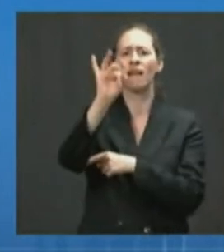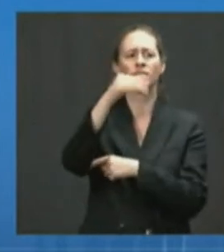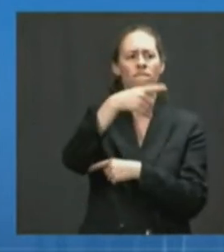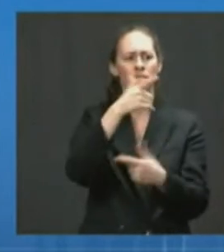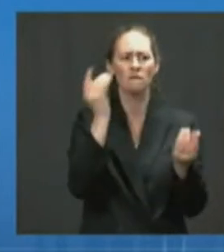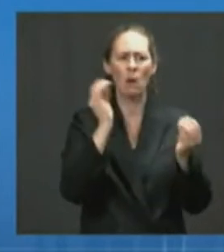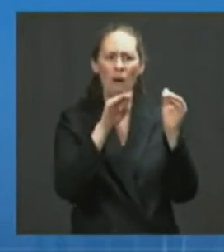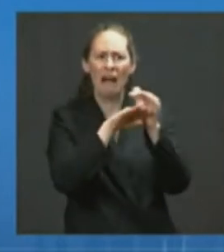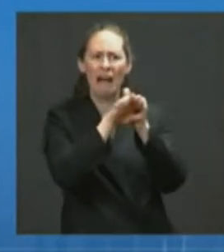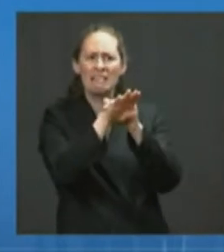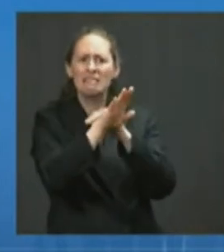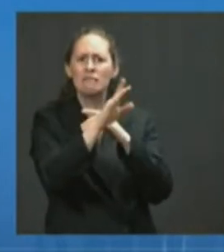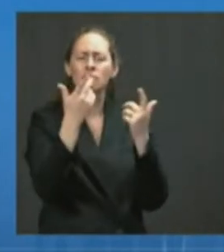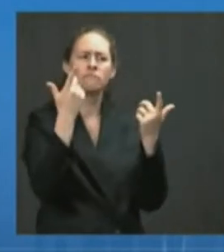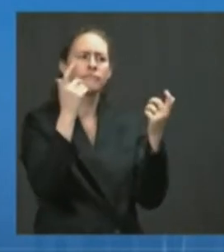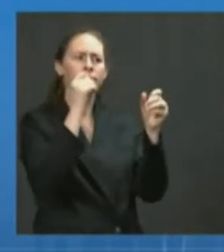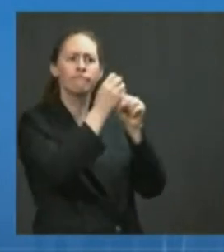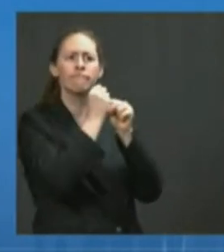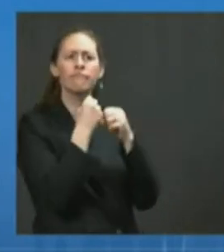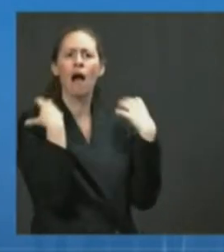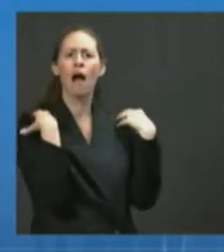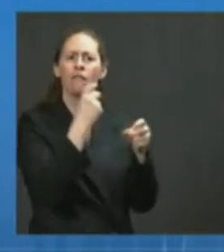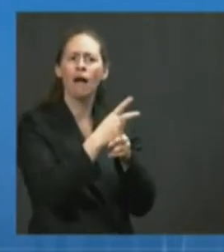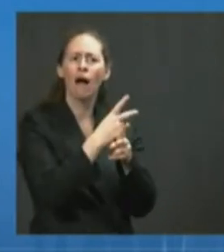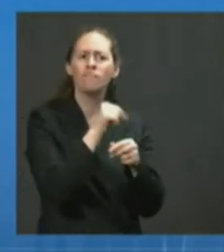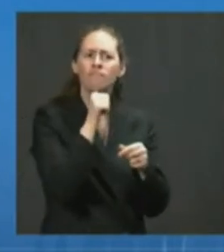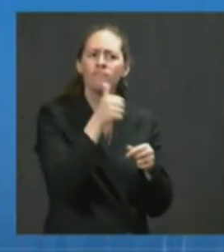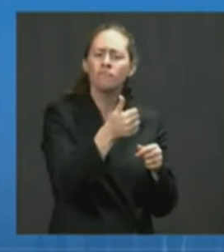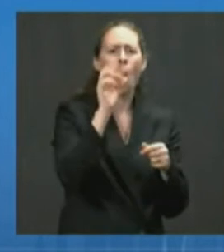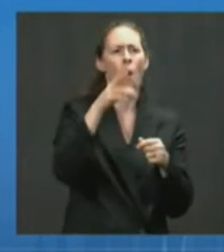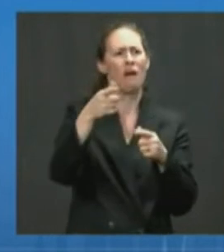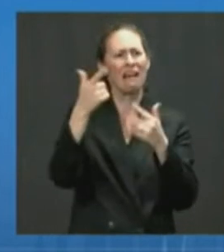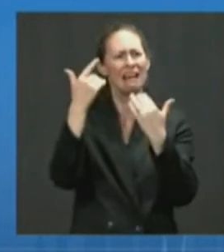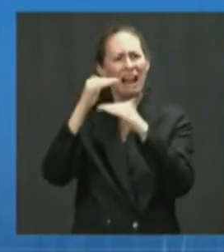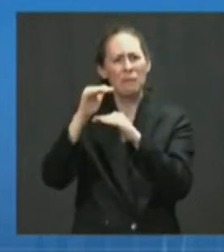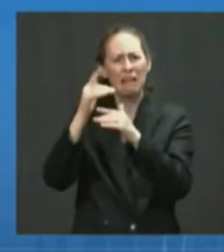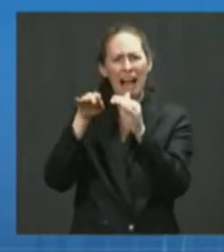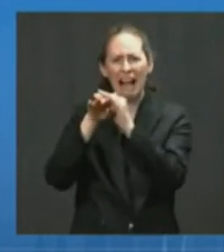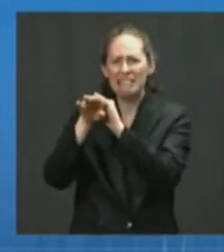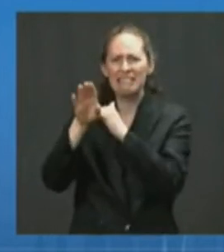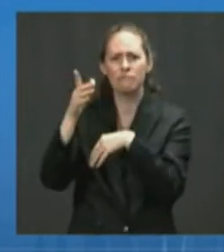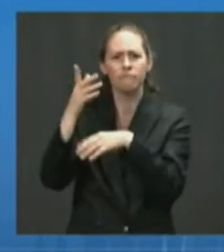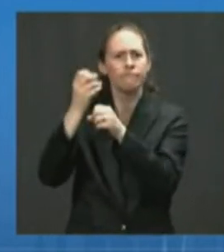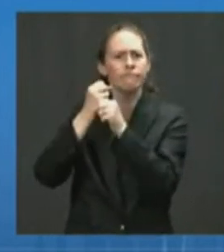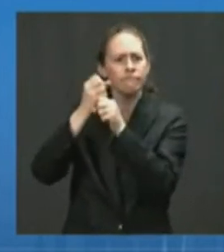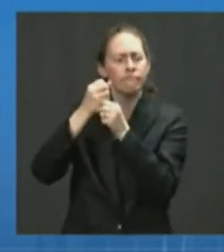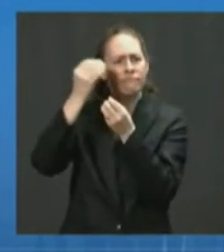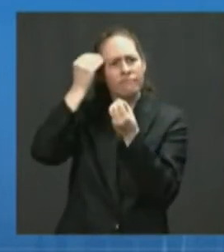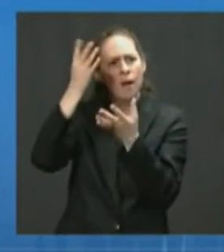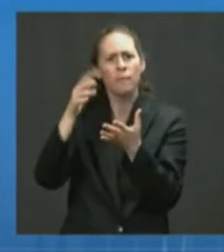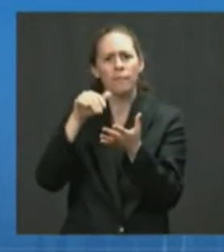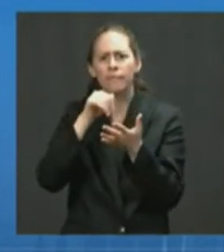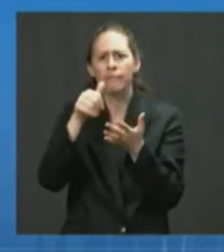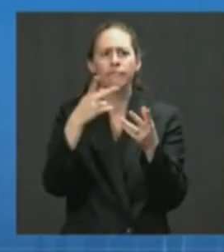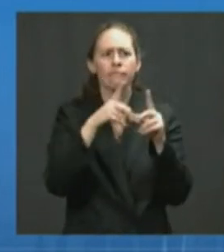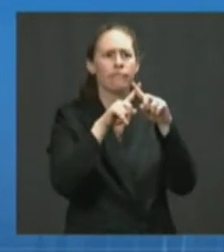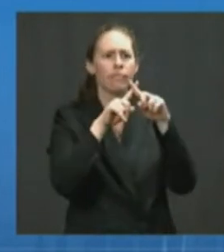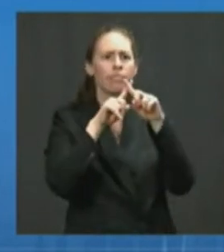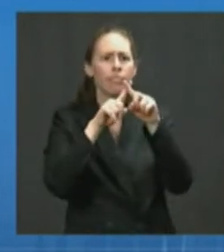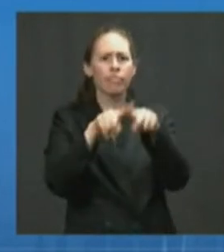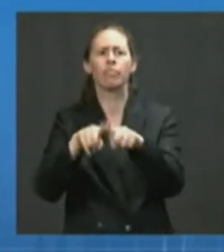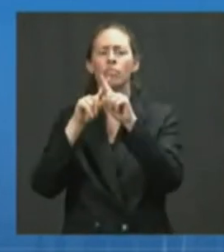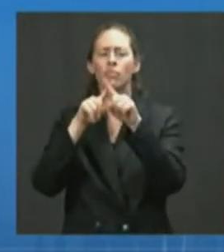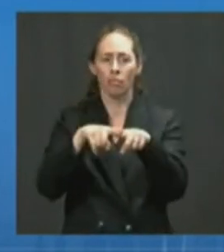have more limited access to accurate information than others. And when those people instead encounter health misinformation, it can worsen their health